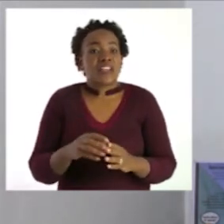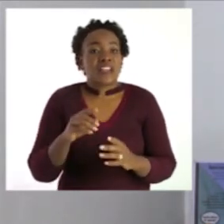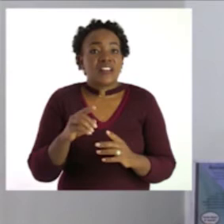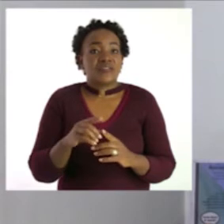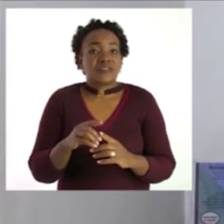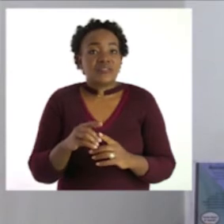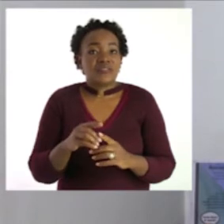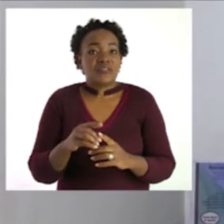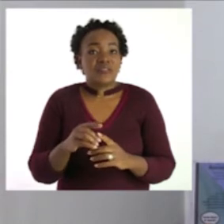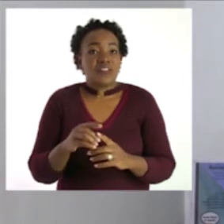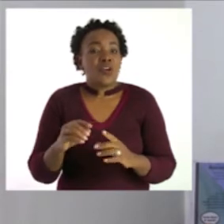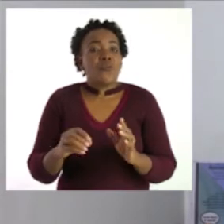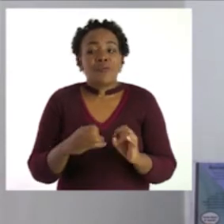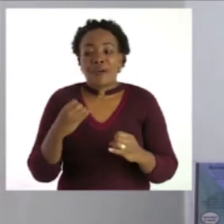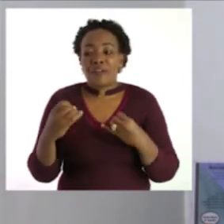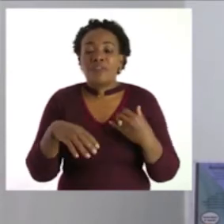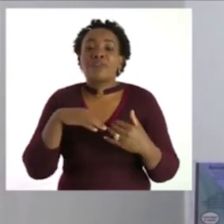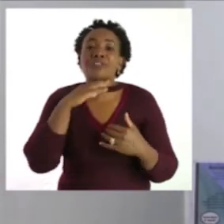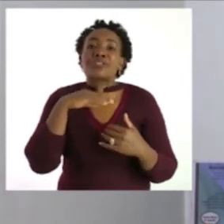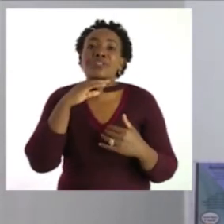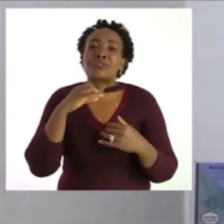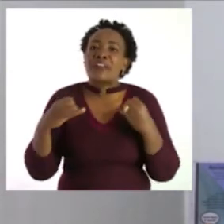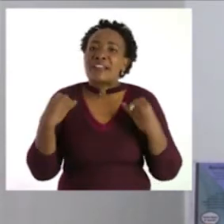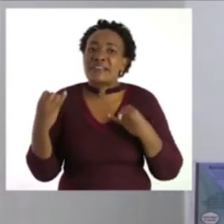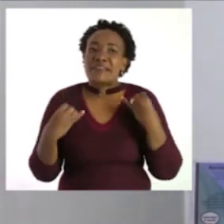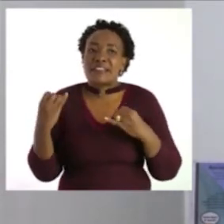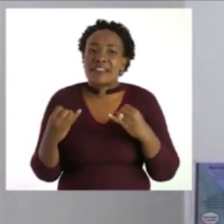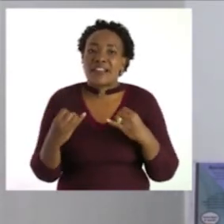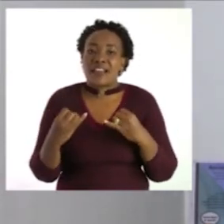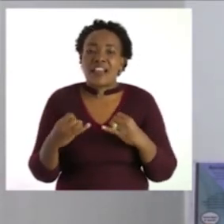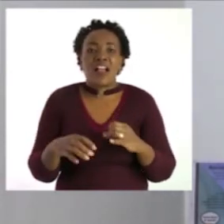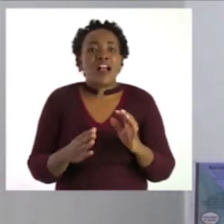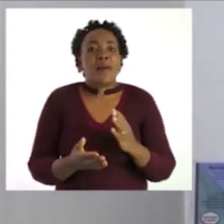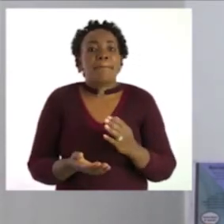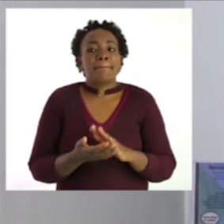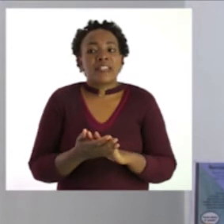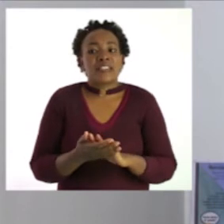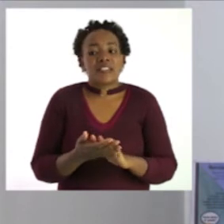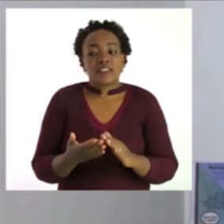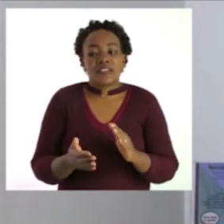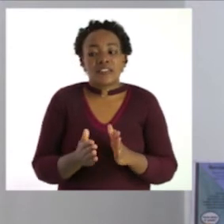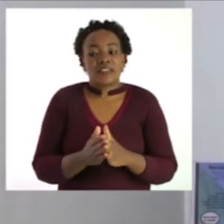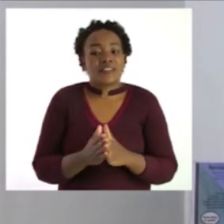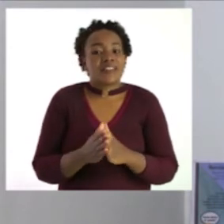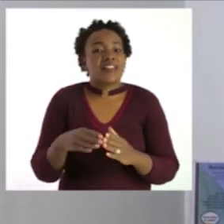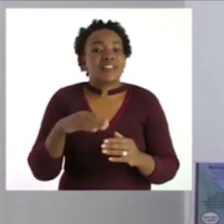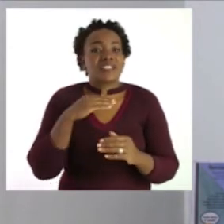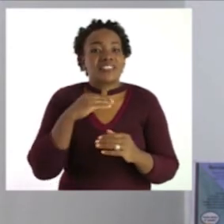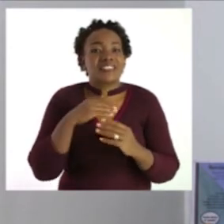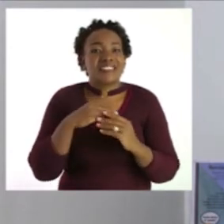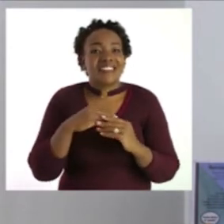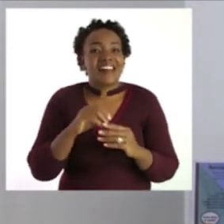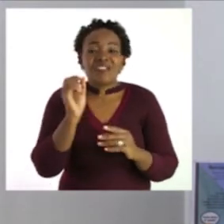write an interesting story use the guidelines provided below and